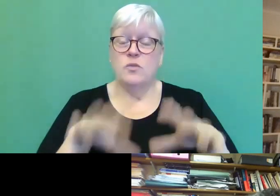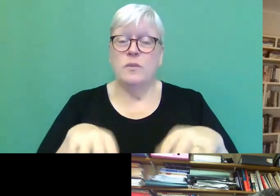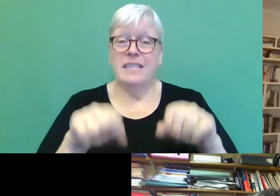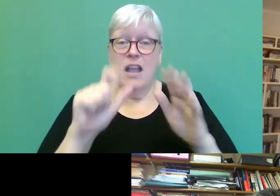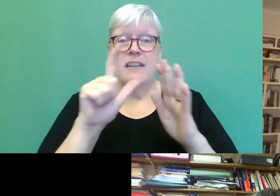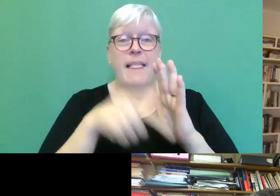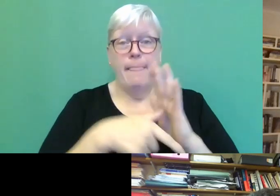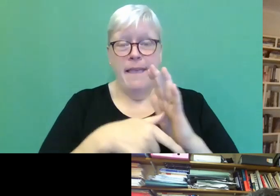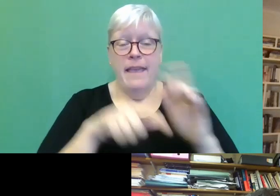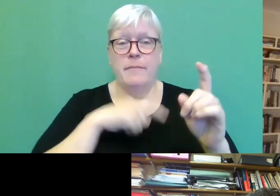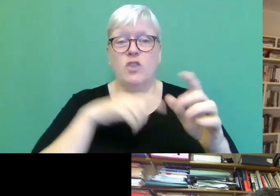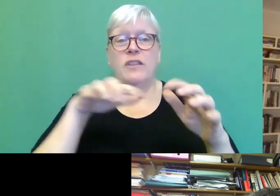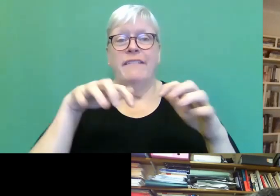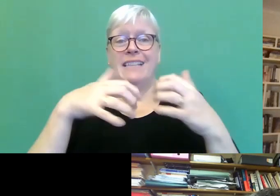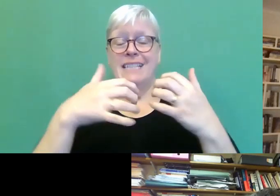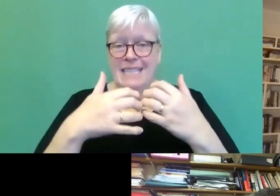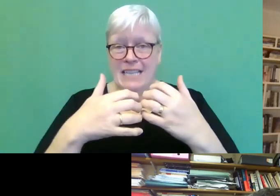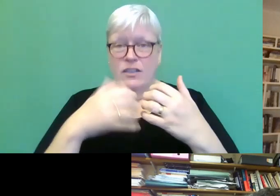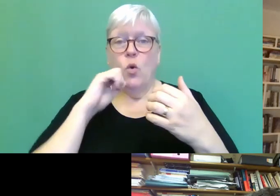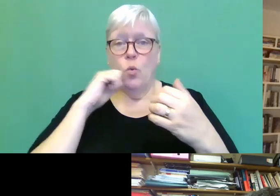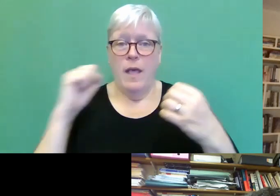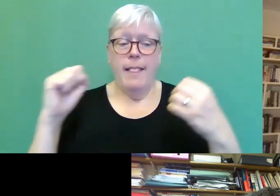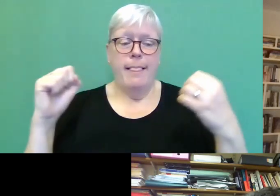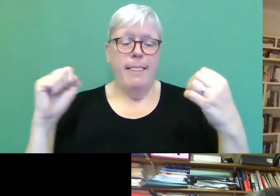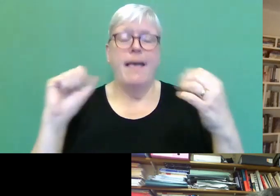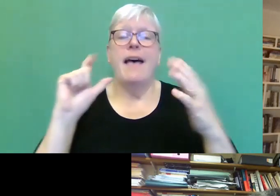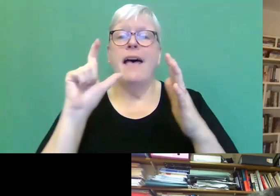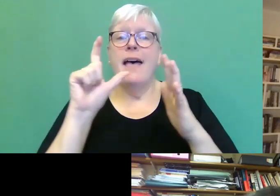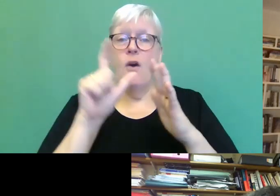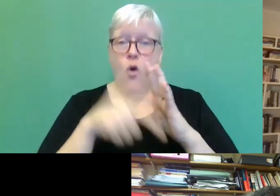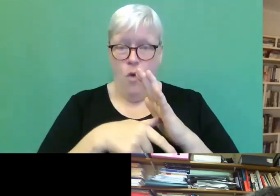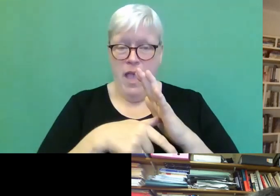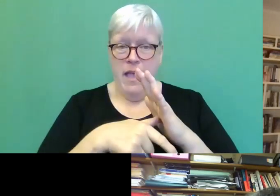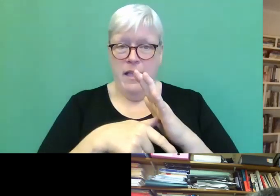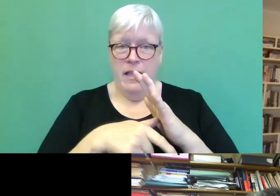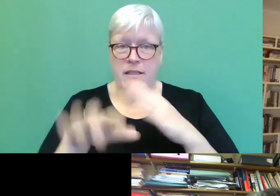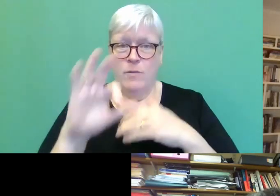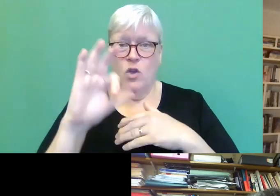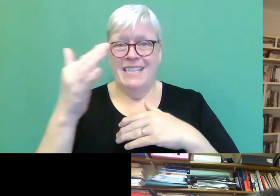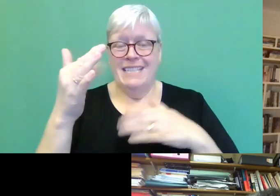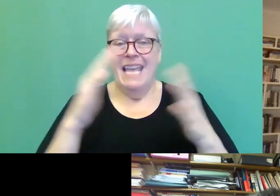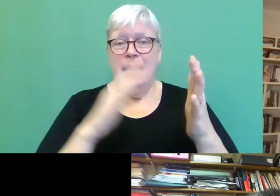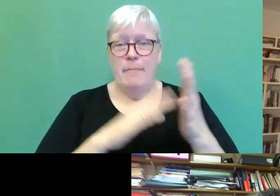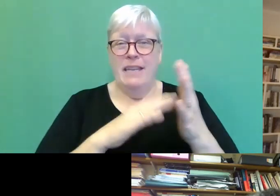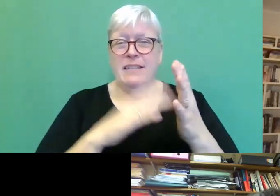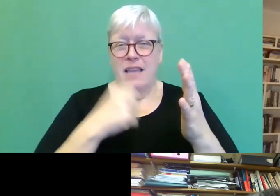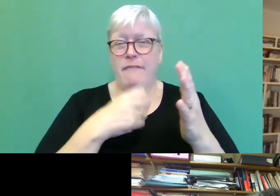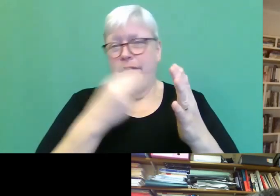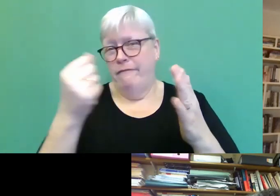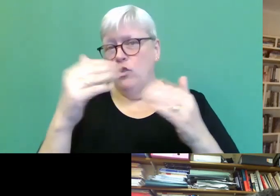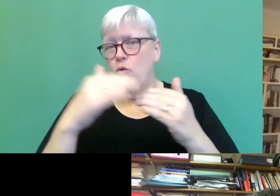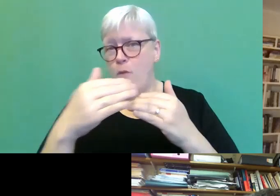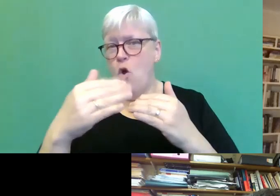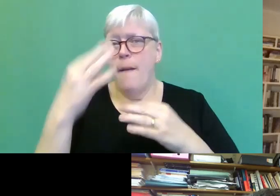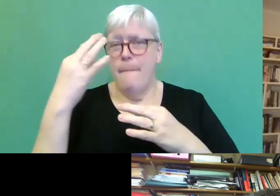the technical issues, we are going to overrun. So, um, just by about 10 minutes, so we've got a few more minutes, um, if